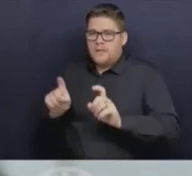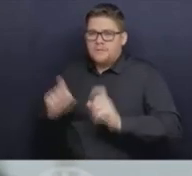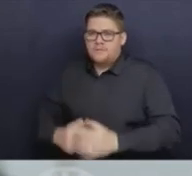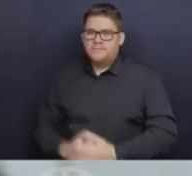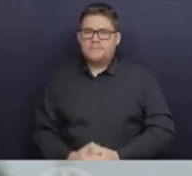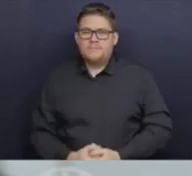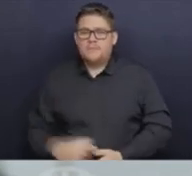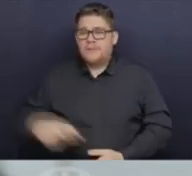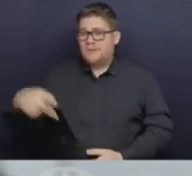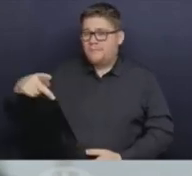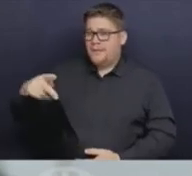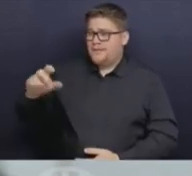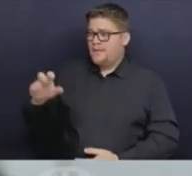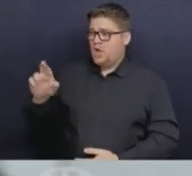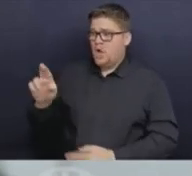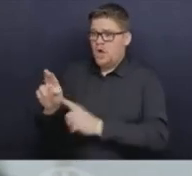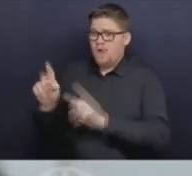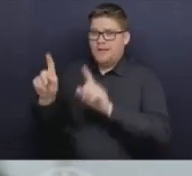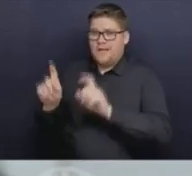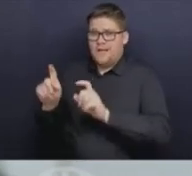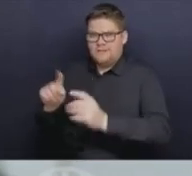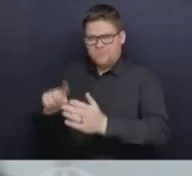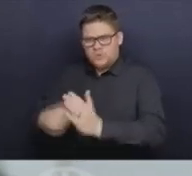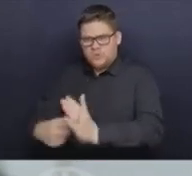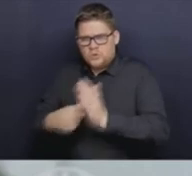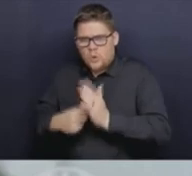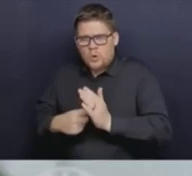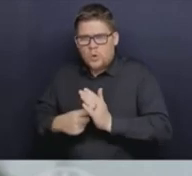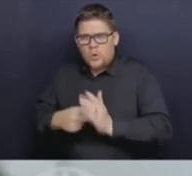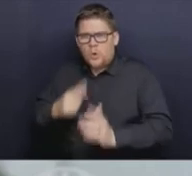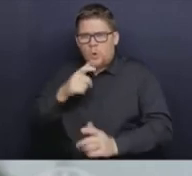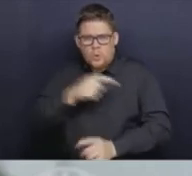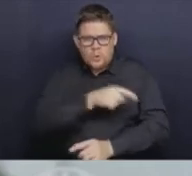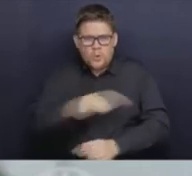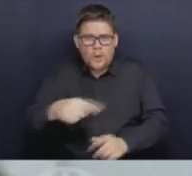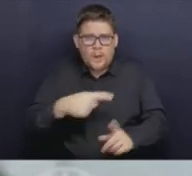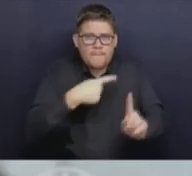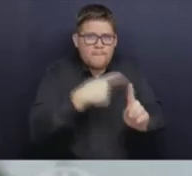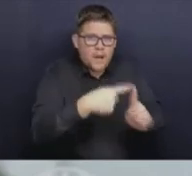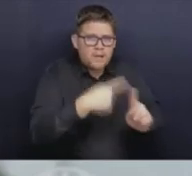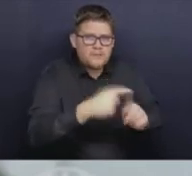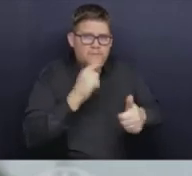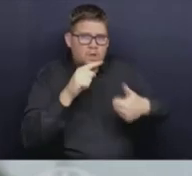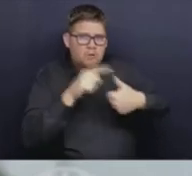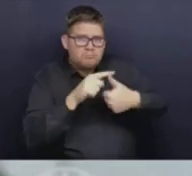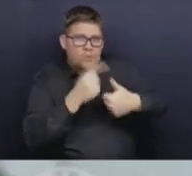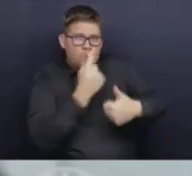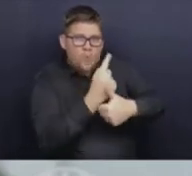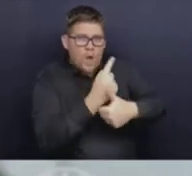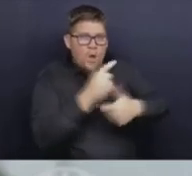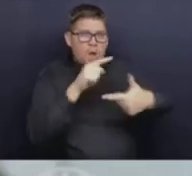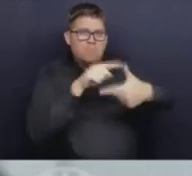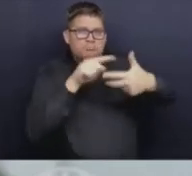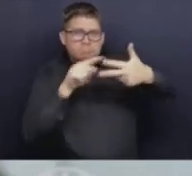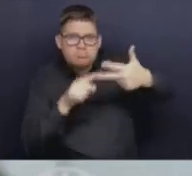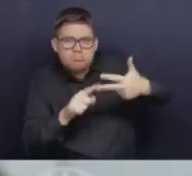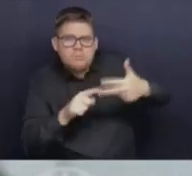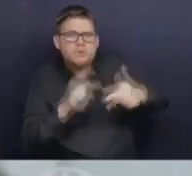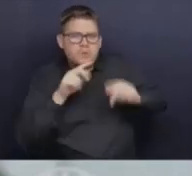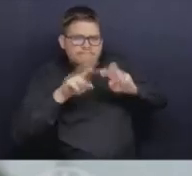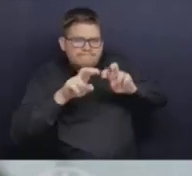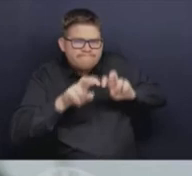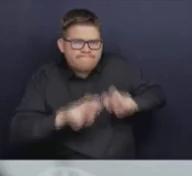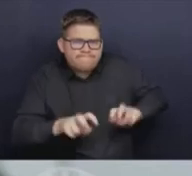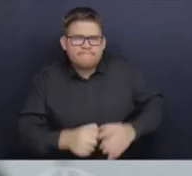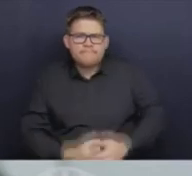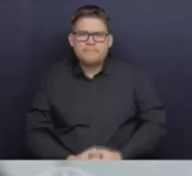what proportion tests positive for these different respiratory viruses. That's one of the things that helps us understand what's causing